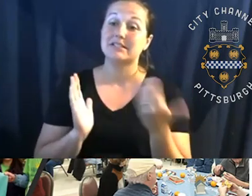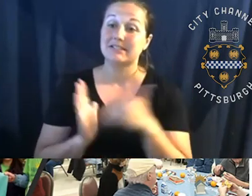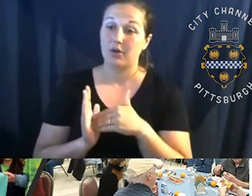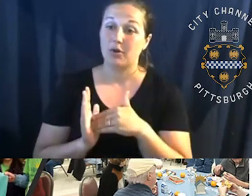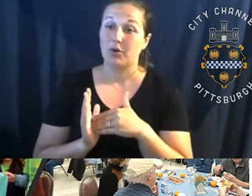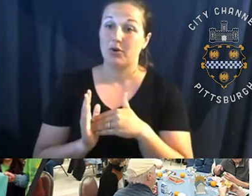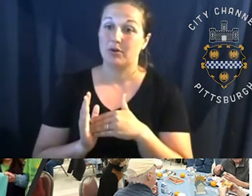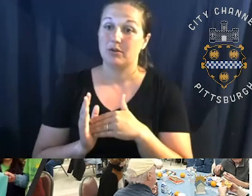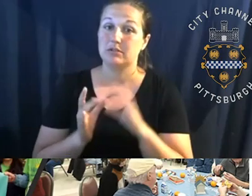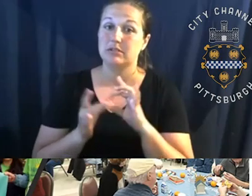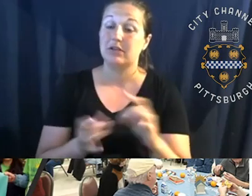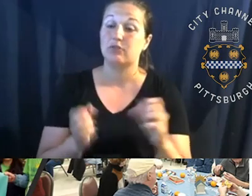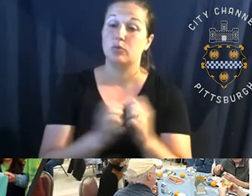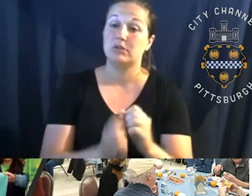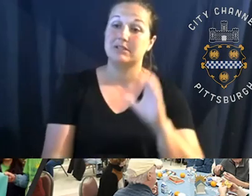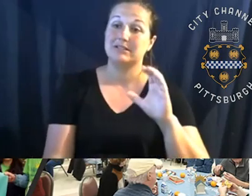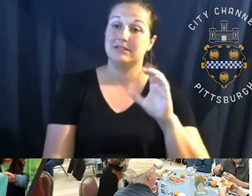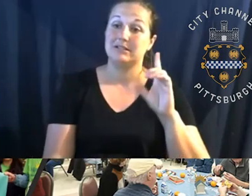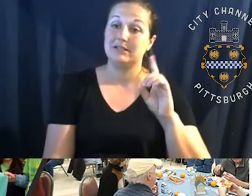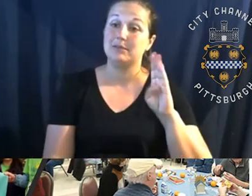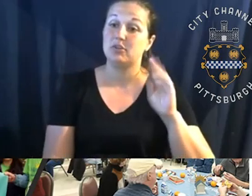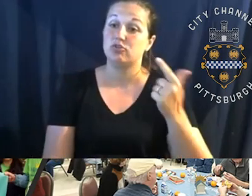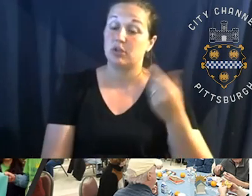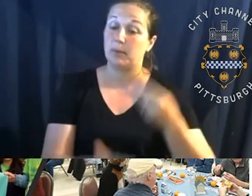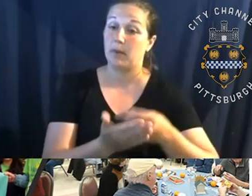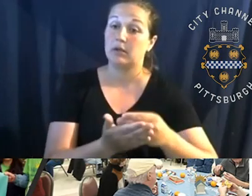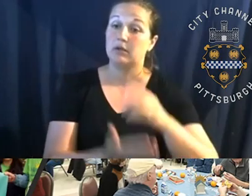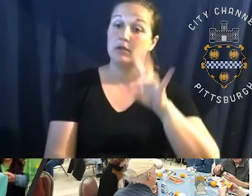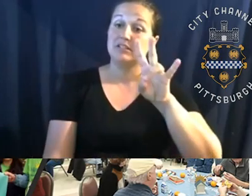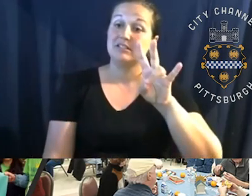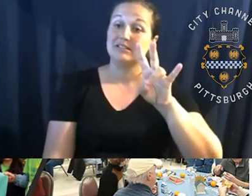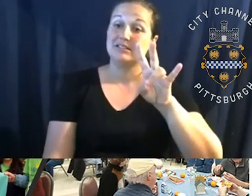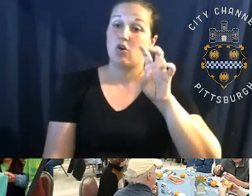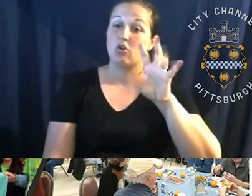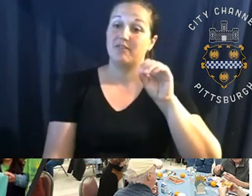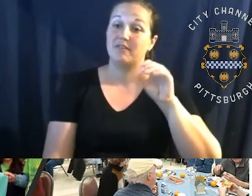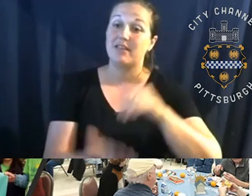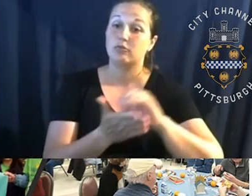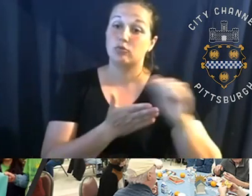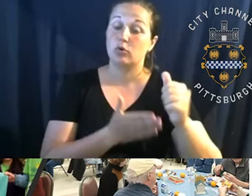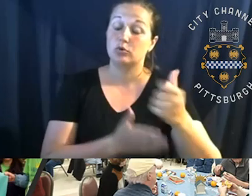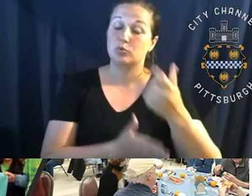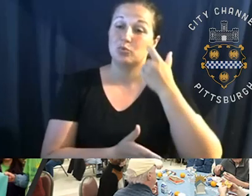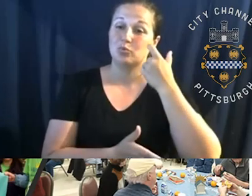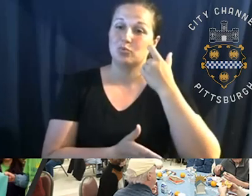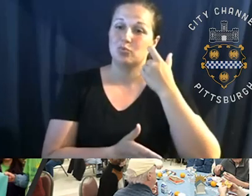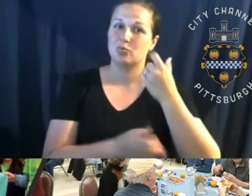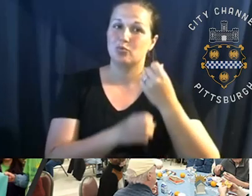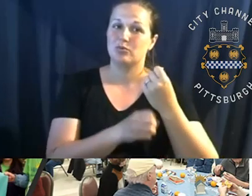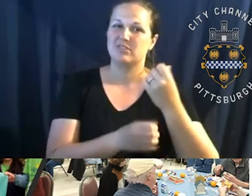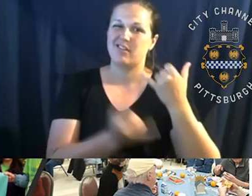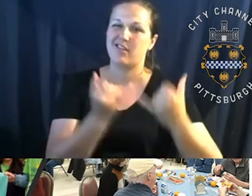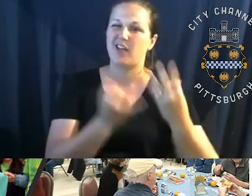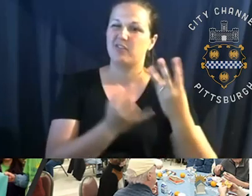CDBG money, the $750,000 that we've been receiving for the last few years. Uh, we are supported by the Allegheny